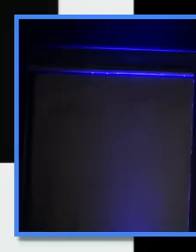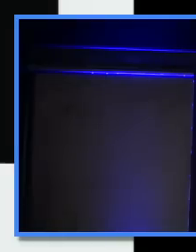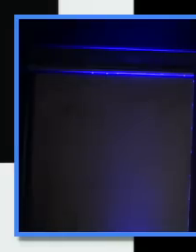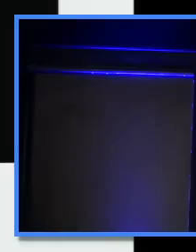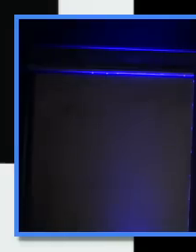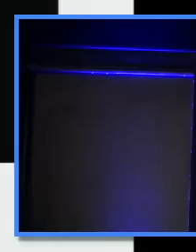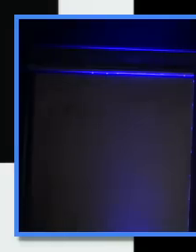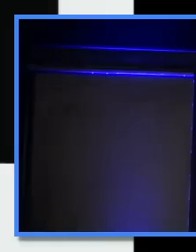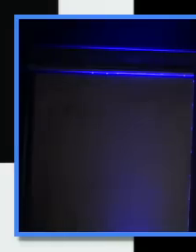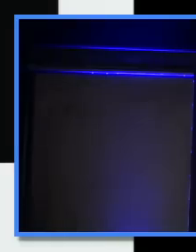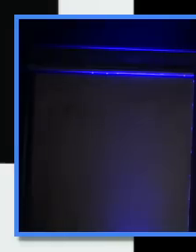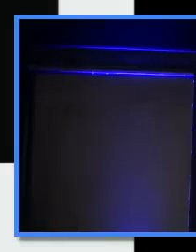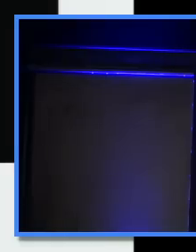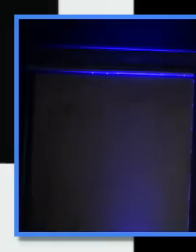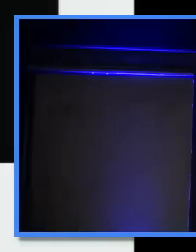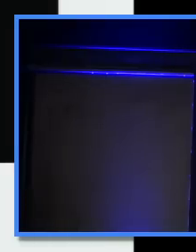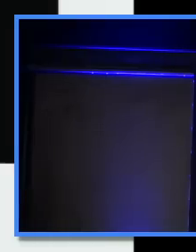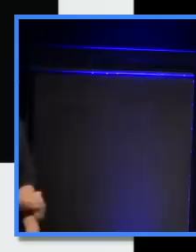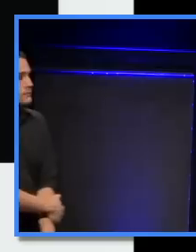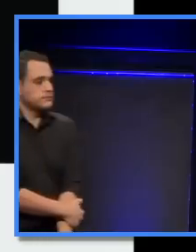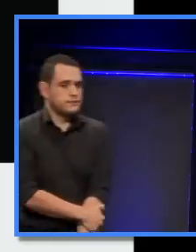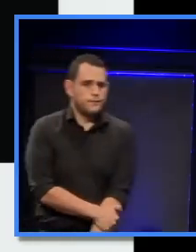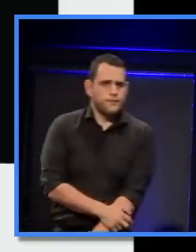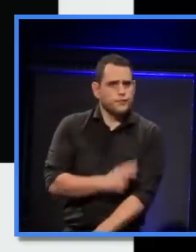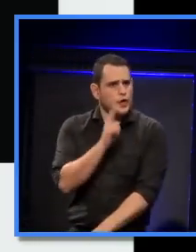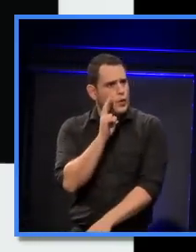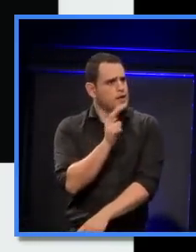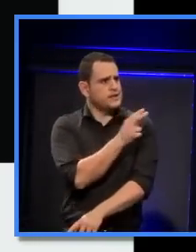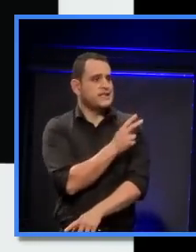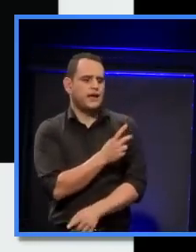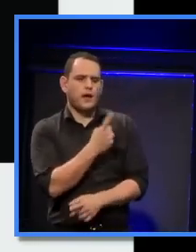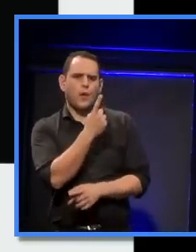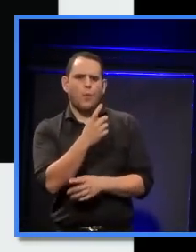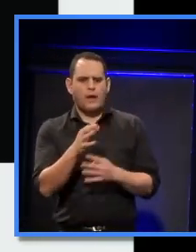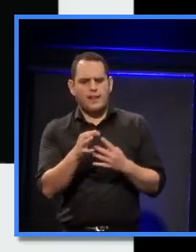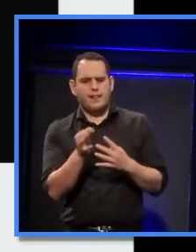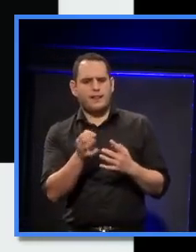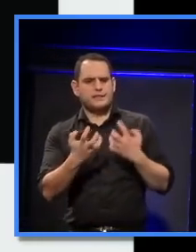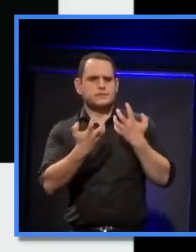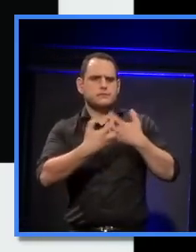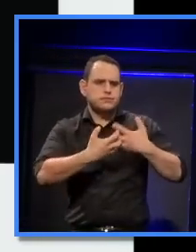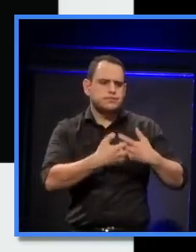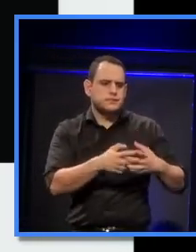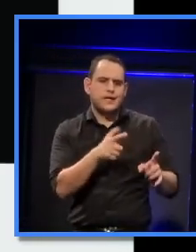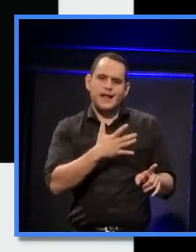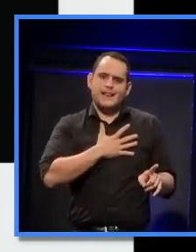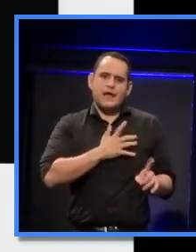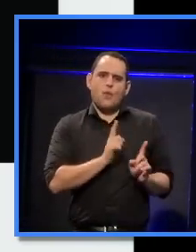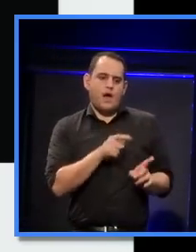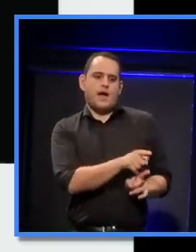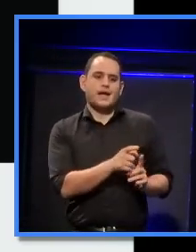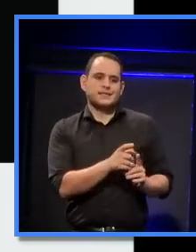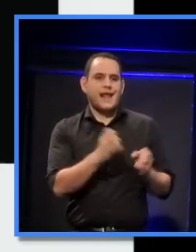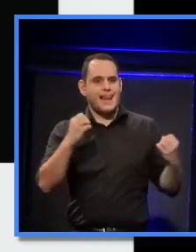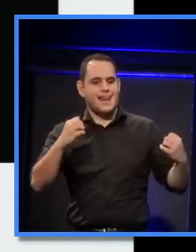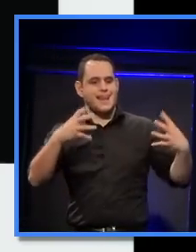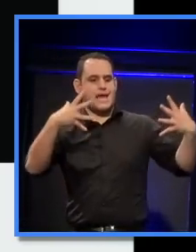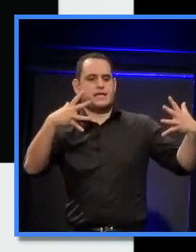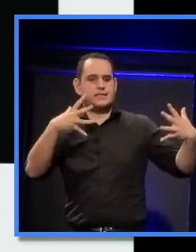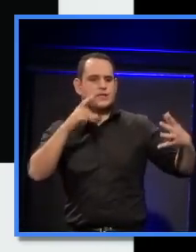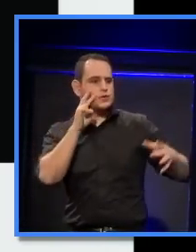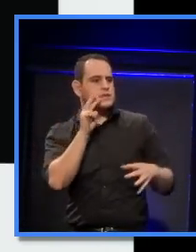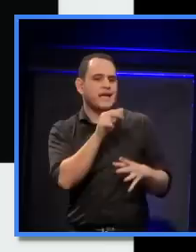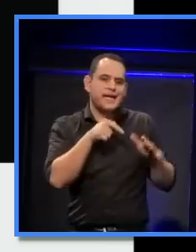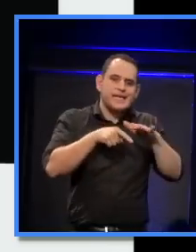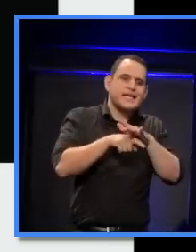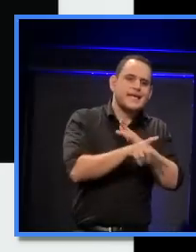You can see there, one of the techniques that Jean Neville loves to use is lighting. A lot of the other slides, the building is orange on the inside, and that's why I